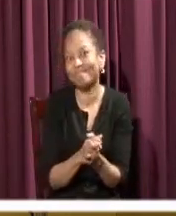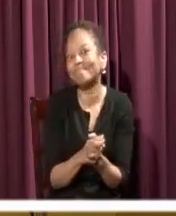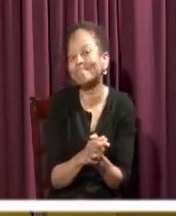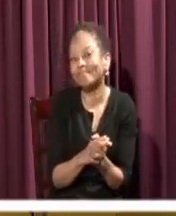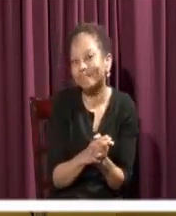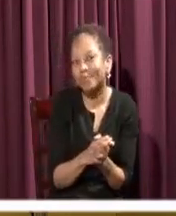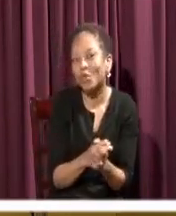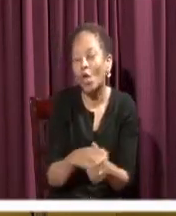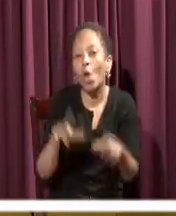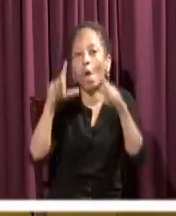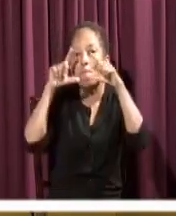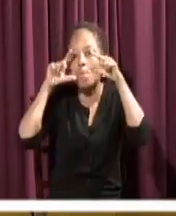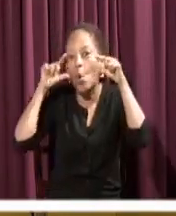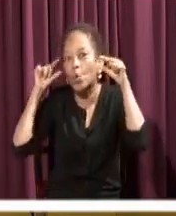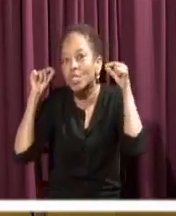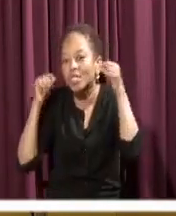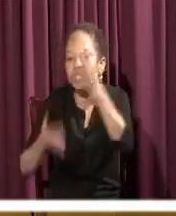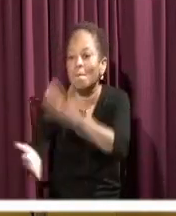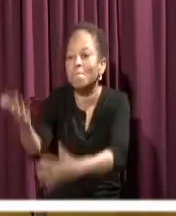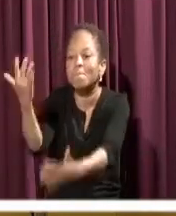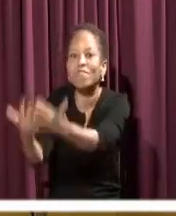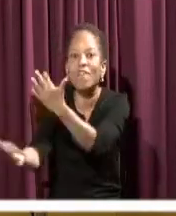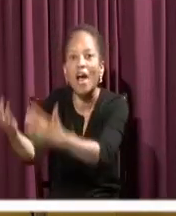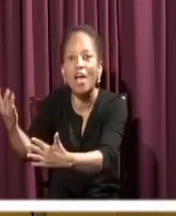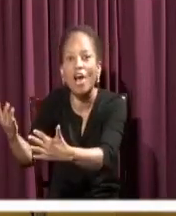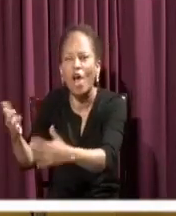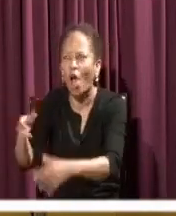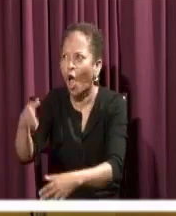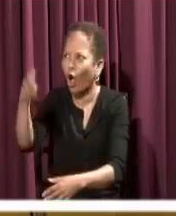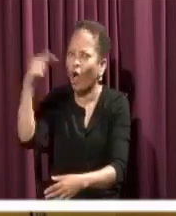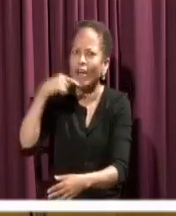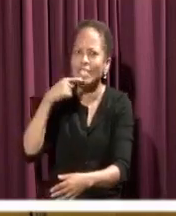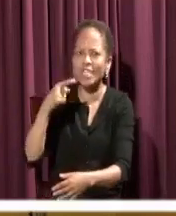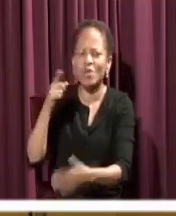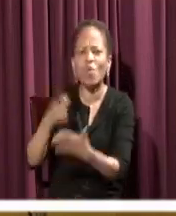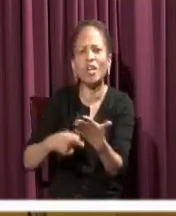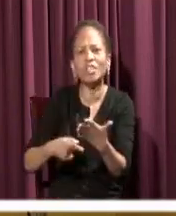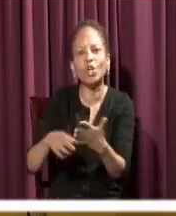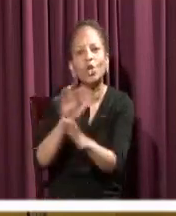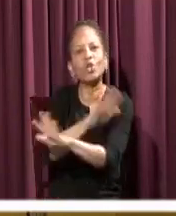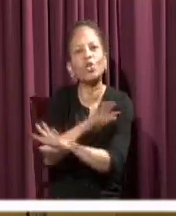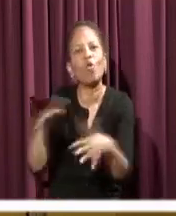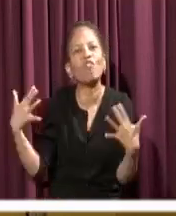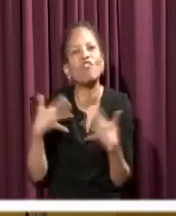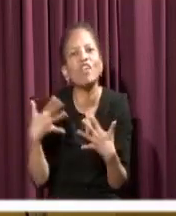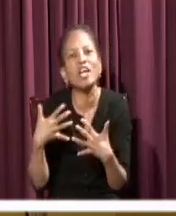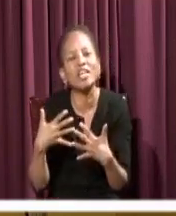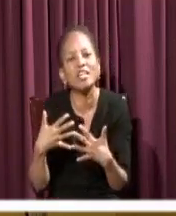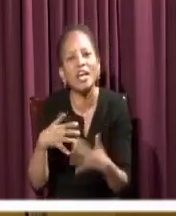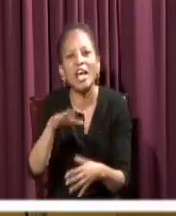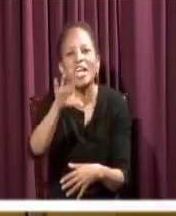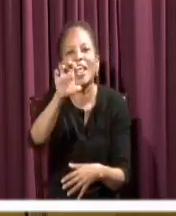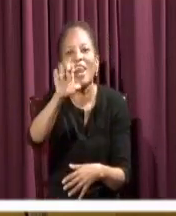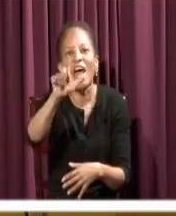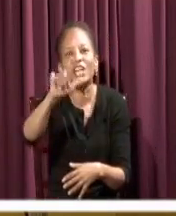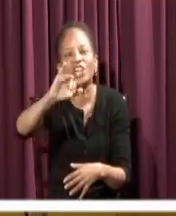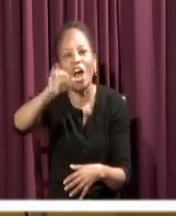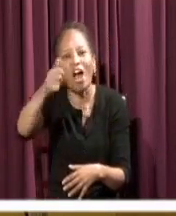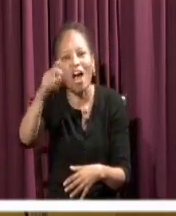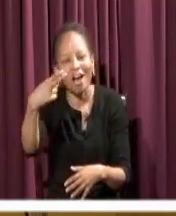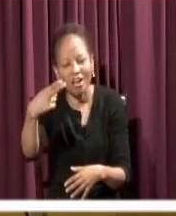Moses and the burning bush, do not be afraid. Every theophany like Elijah, do not be afraid.